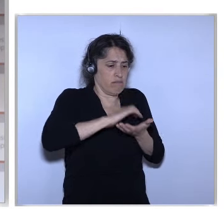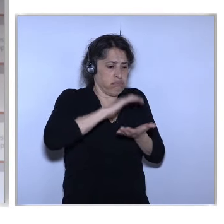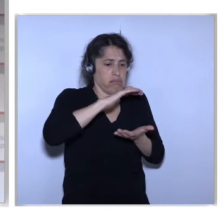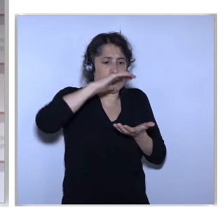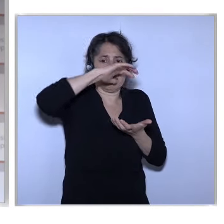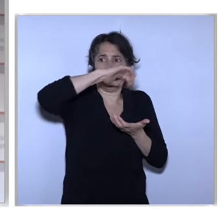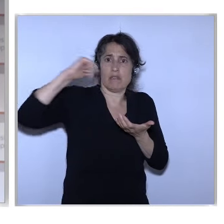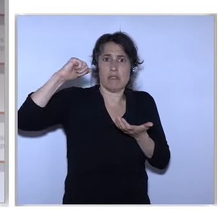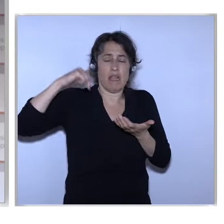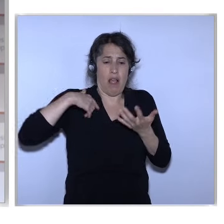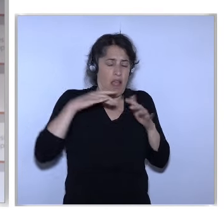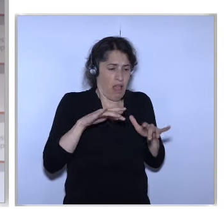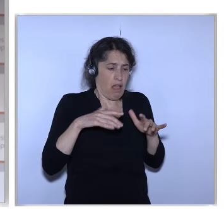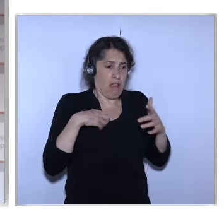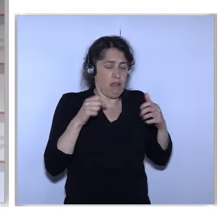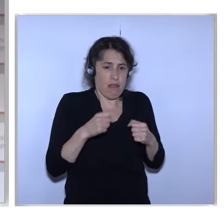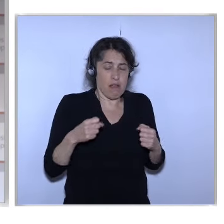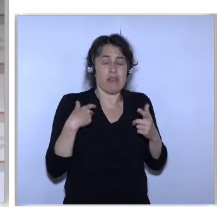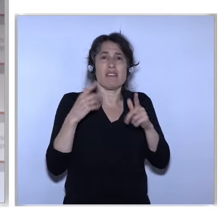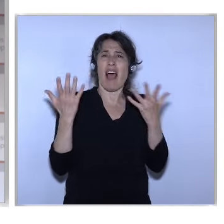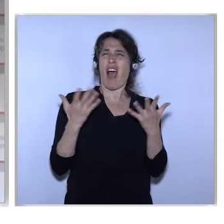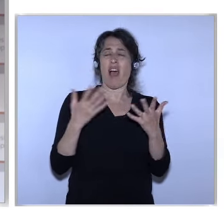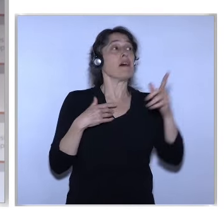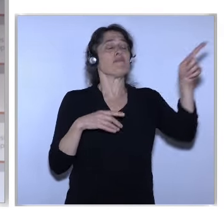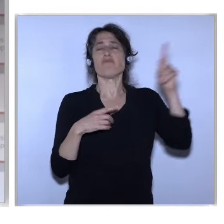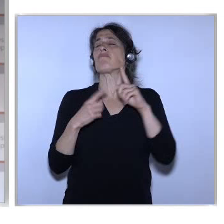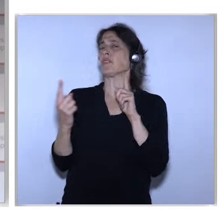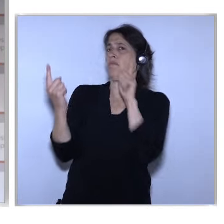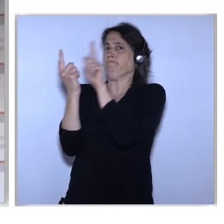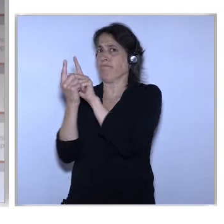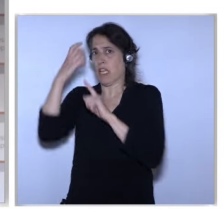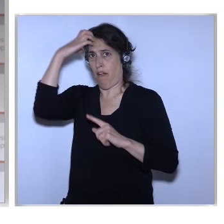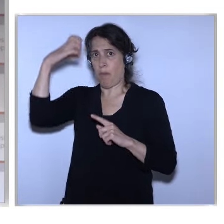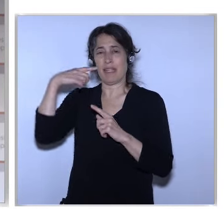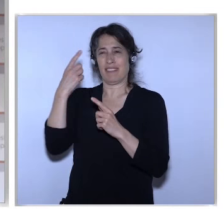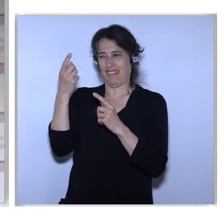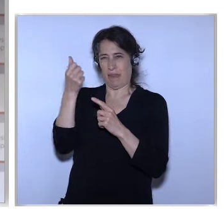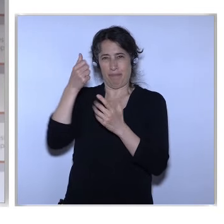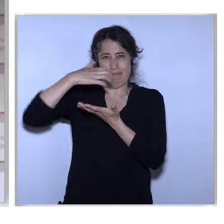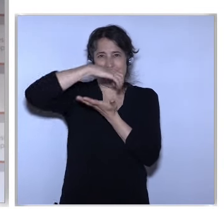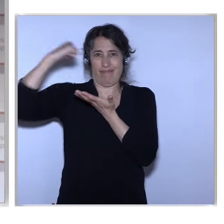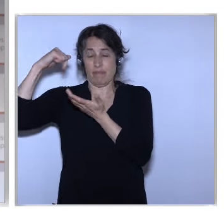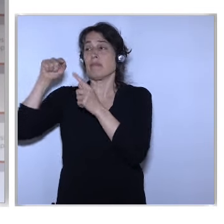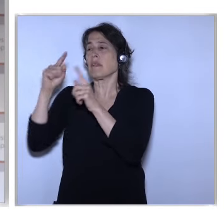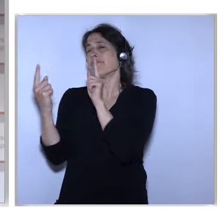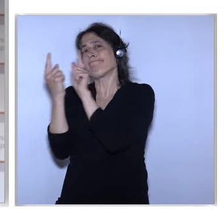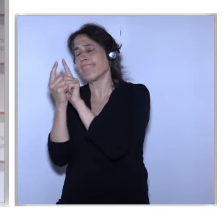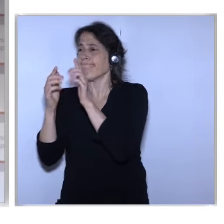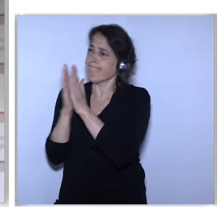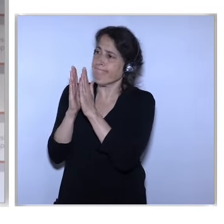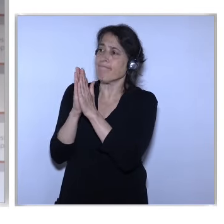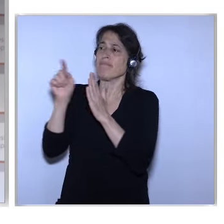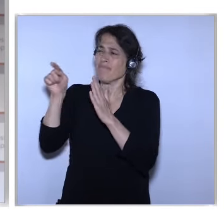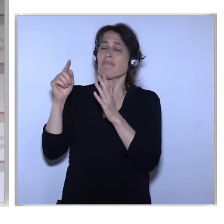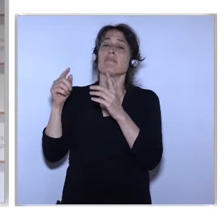Authorities To Make Sure That The Measures That They Put In The Way That They Communicate With People To Get Them To Fill In Their